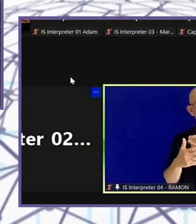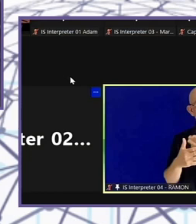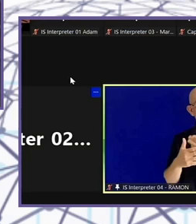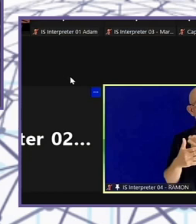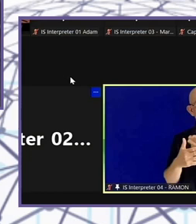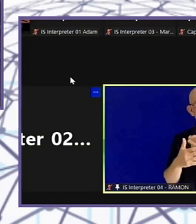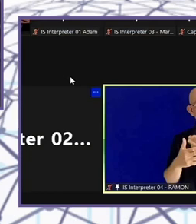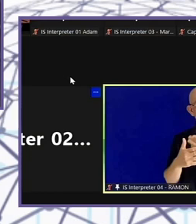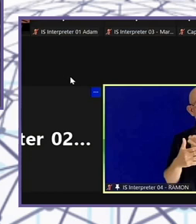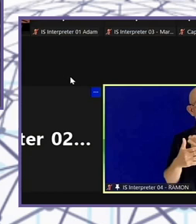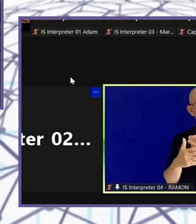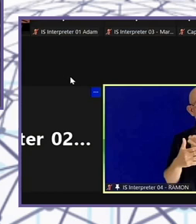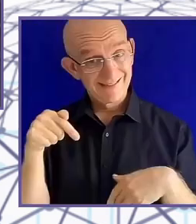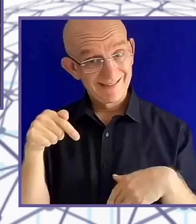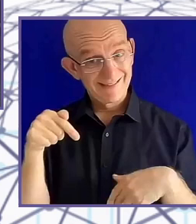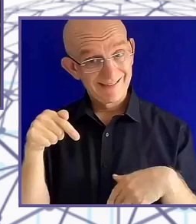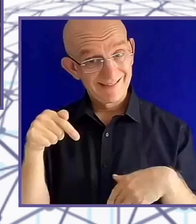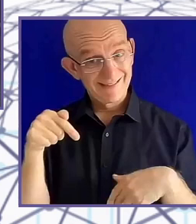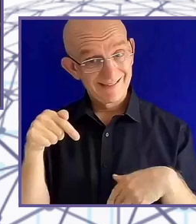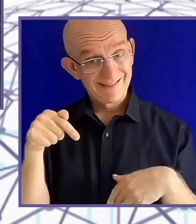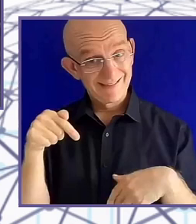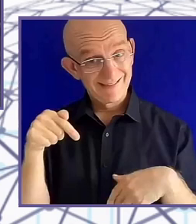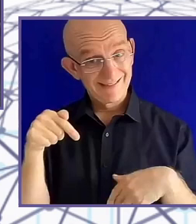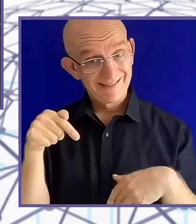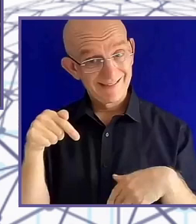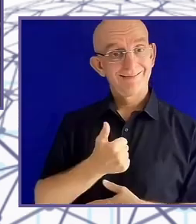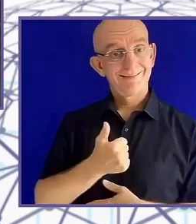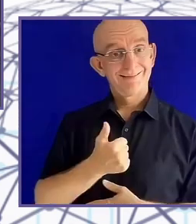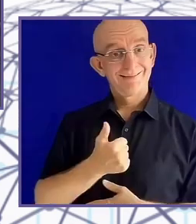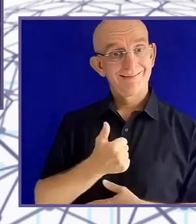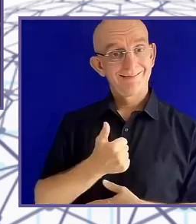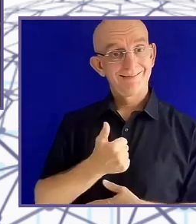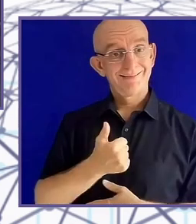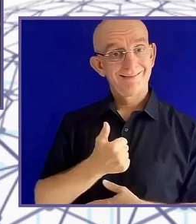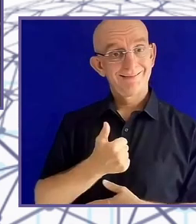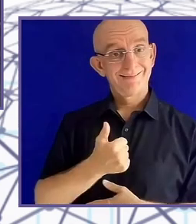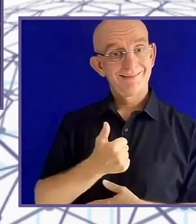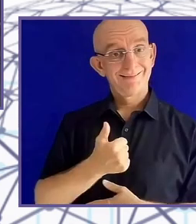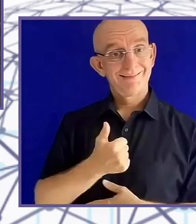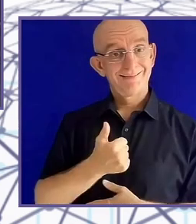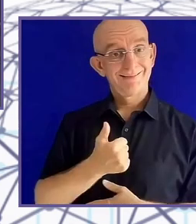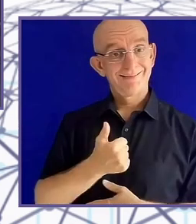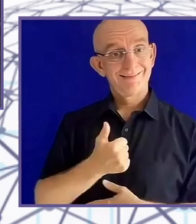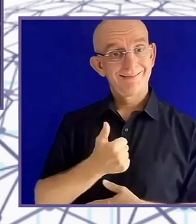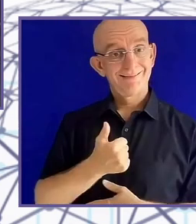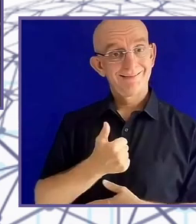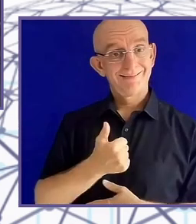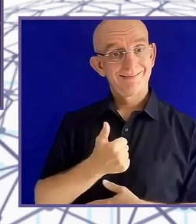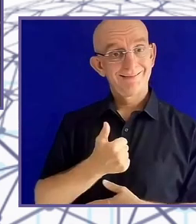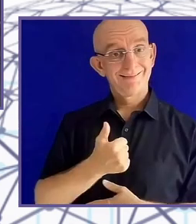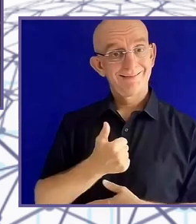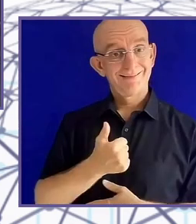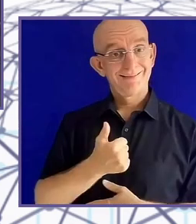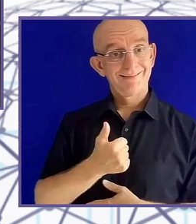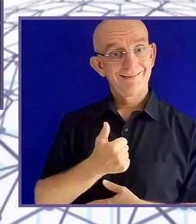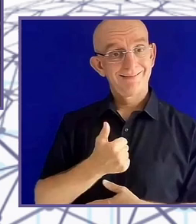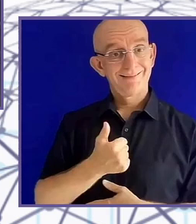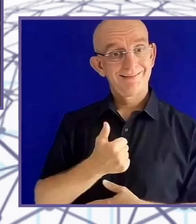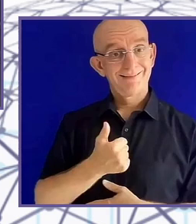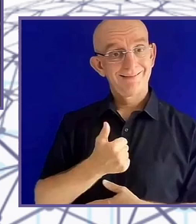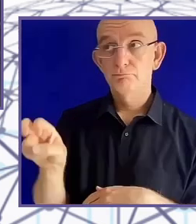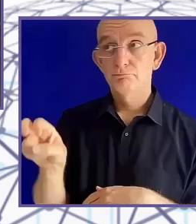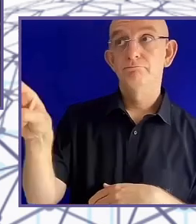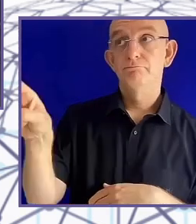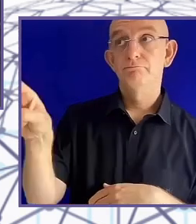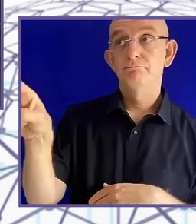by building them a $30,000 stair climbing wheelchair. Or we could build a ramp, which is going to be far cheaper and